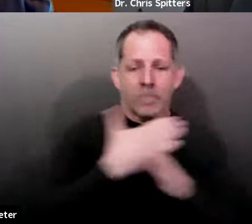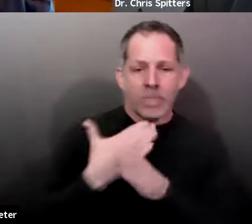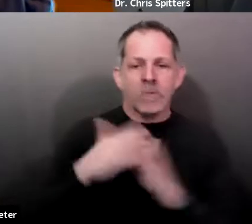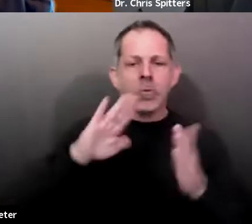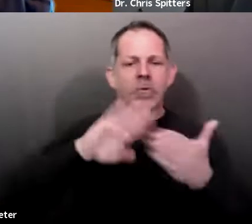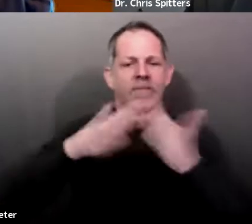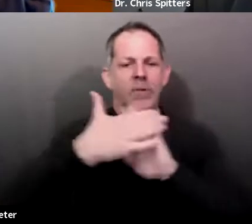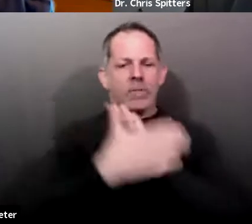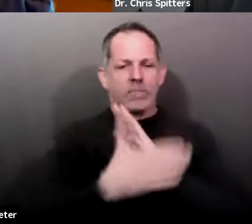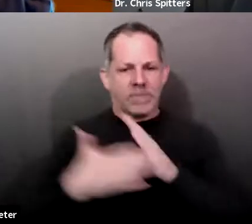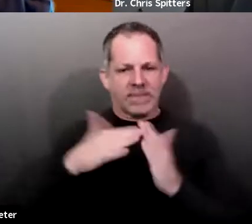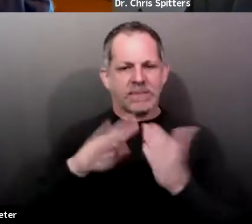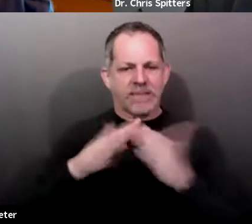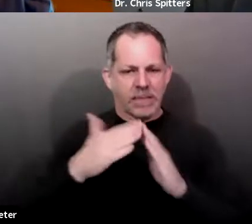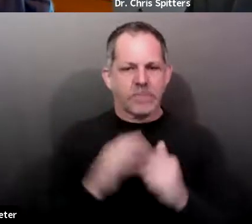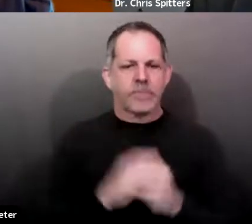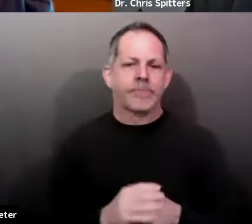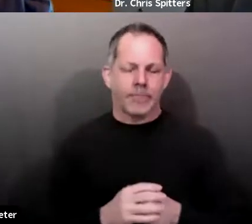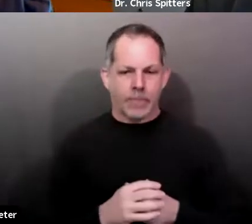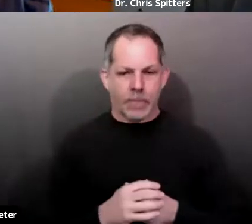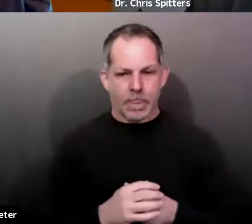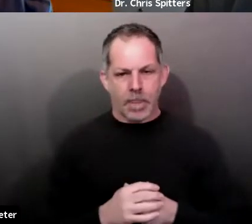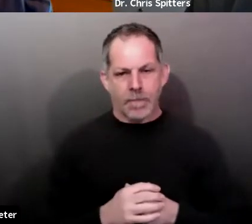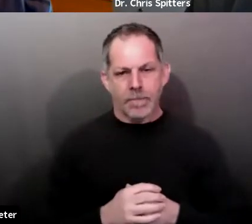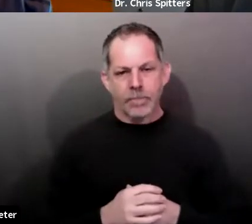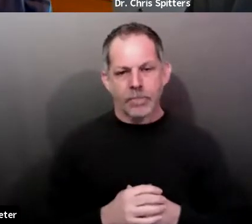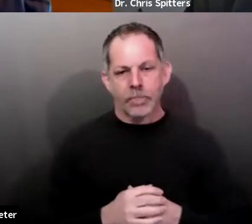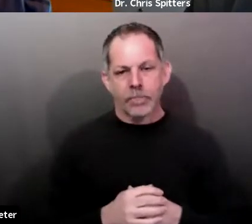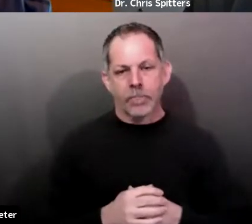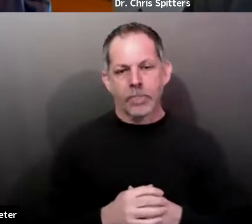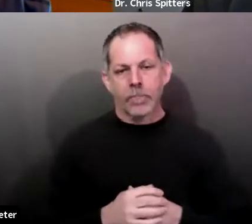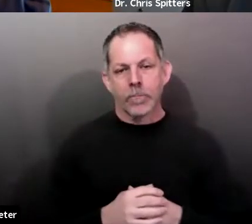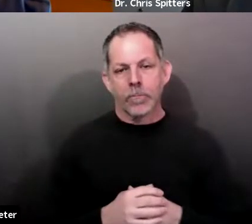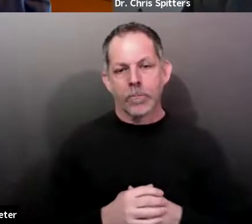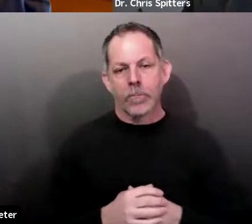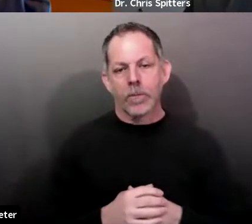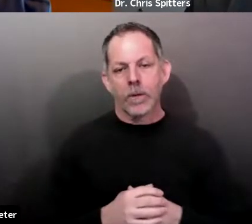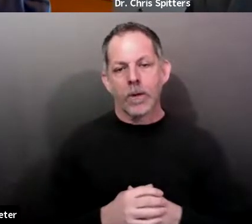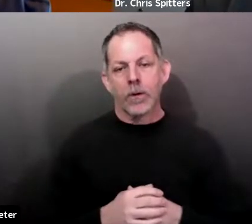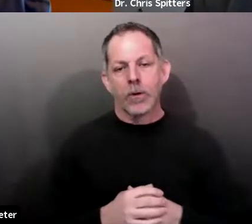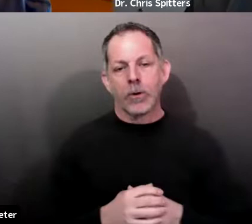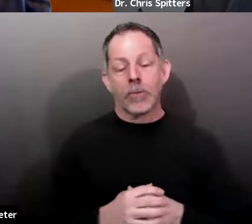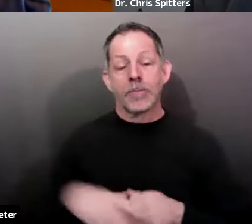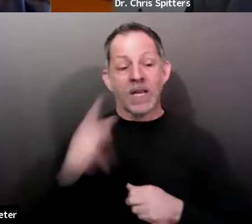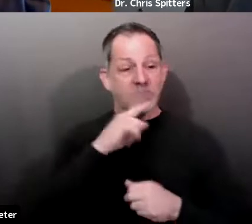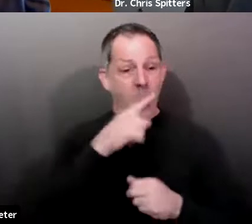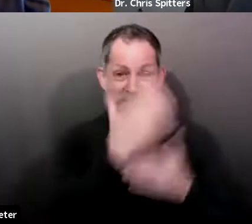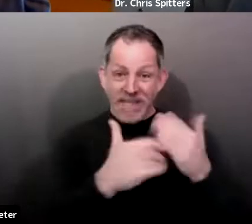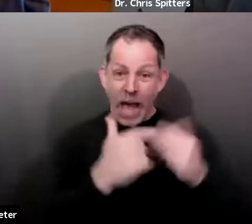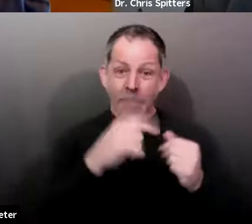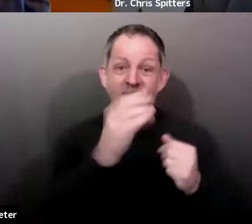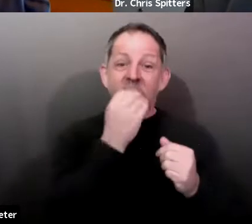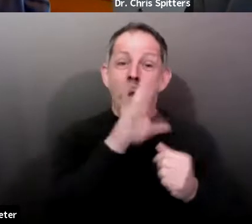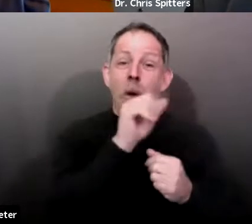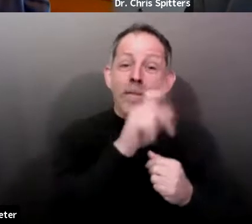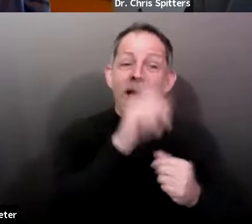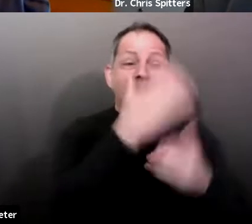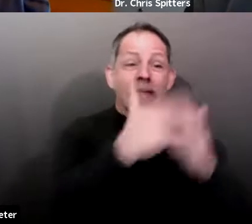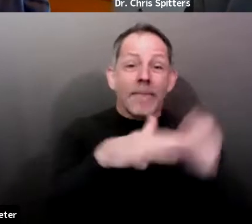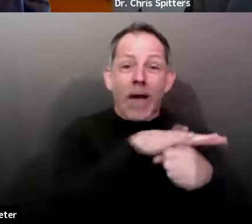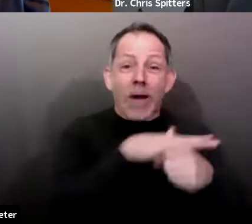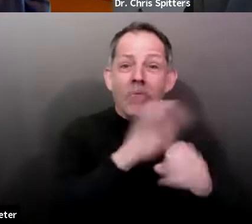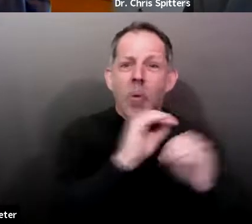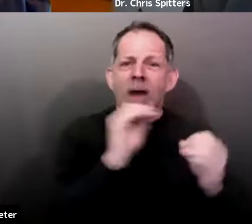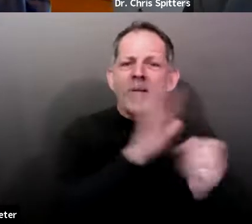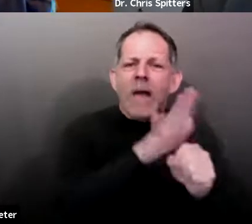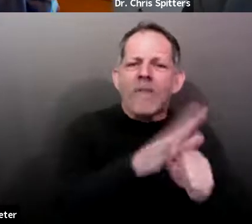lack of food availability and more difficult availability. So, those were targeted early on, and we've been supporting those for a number of